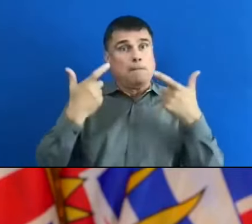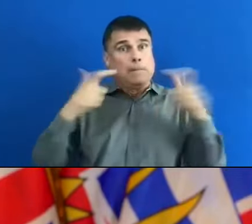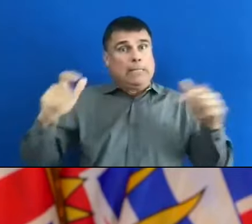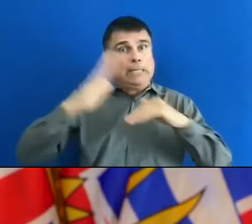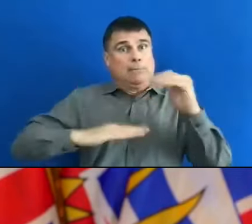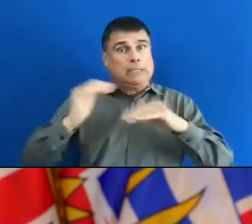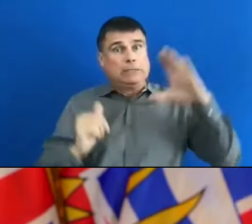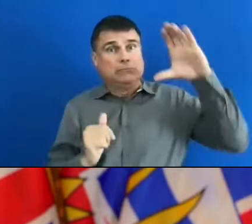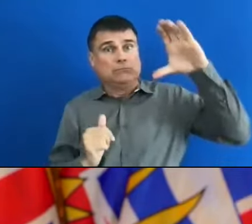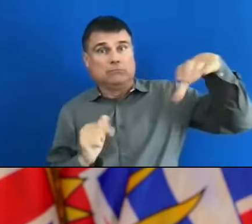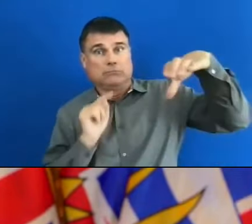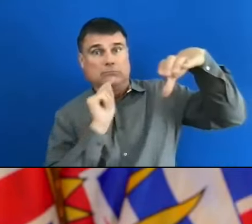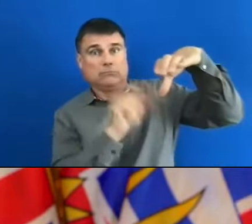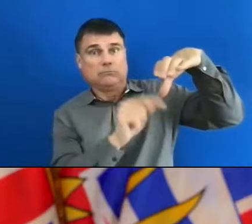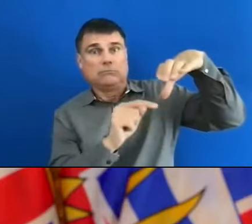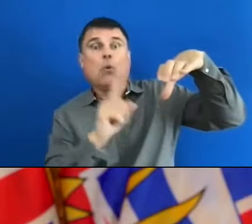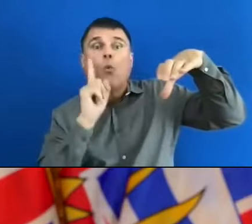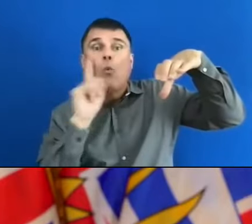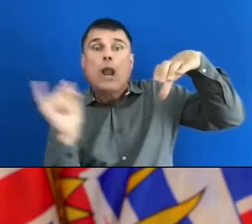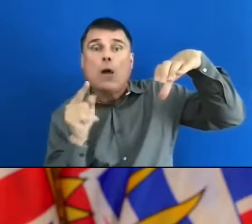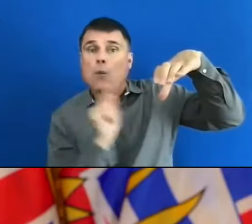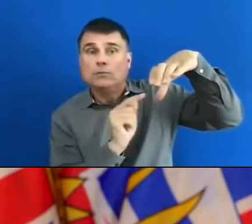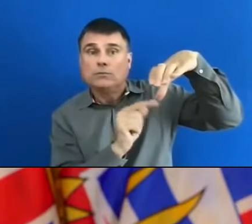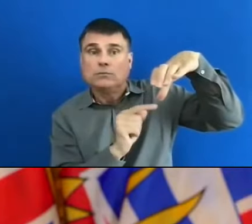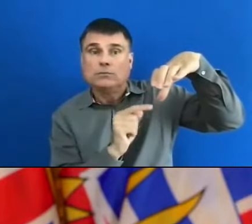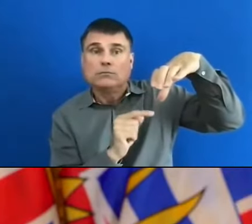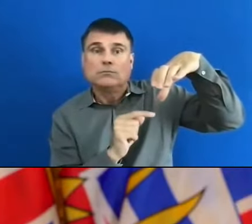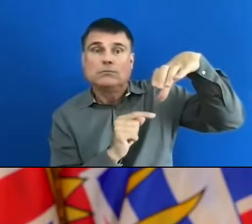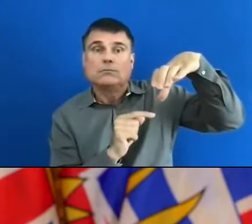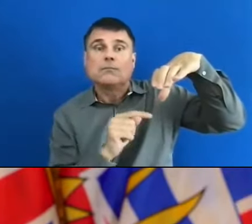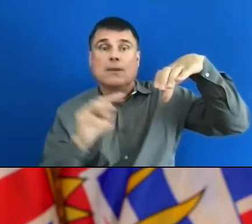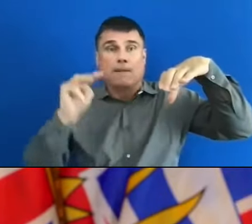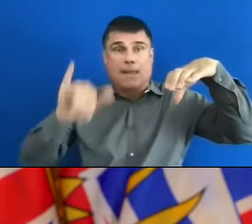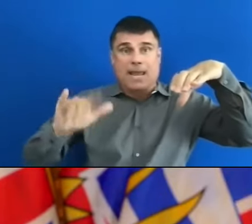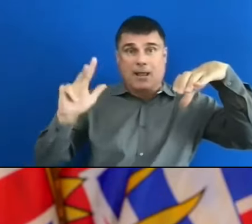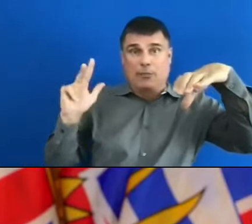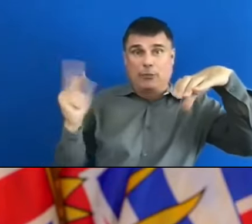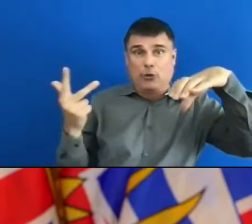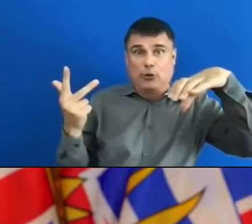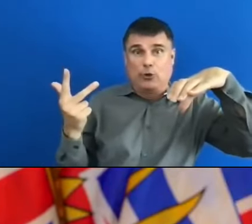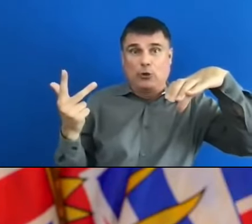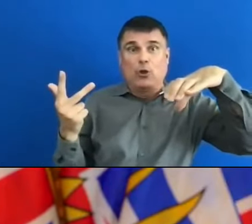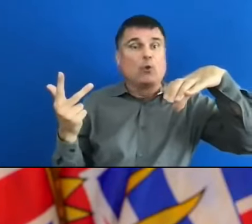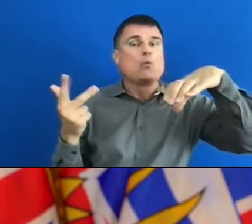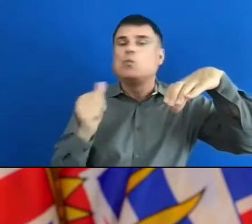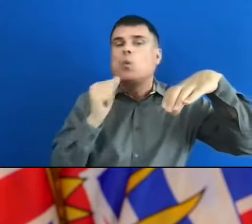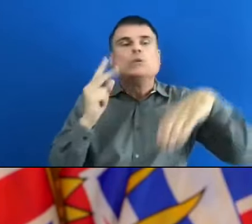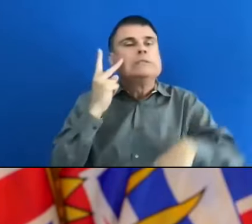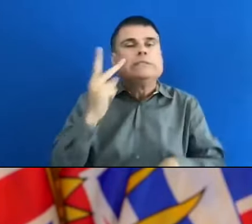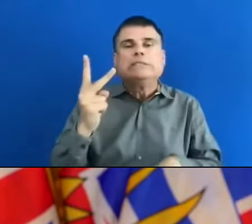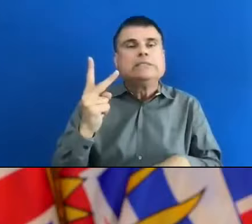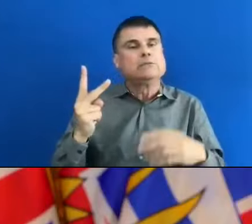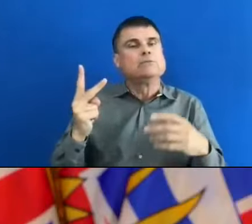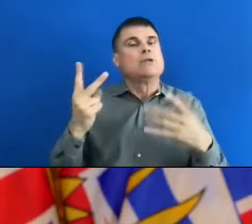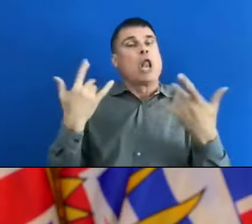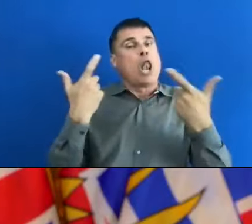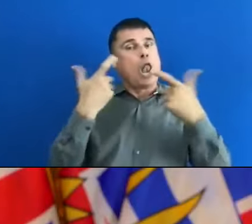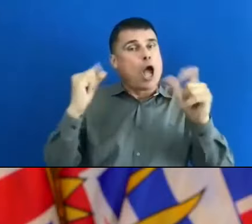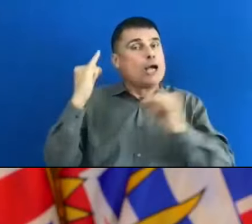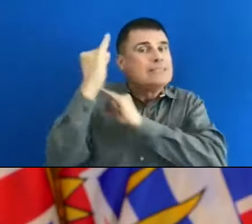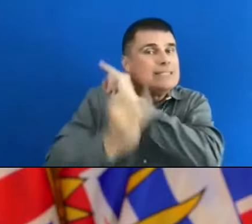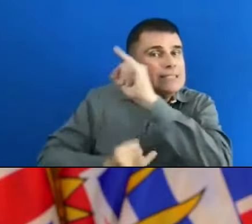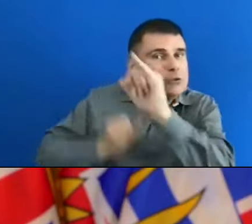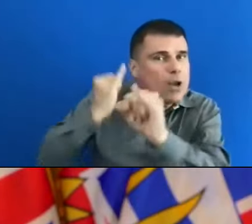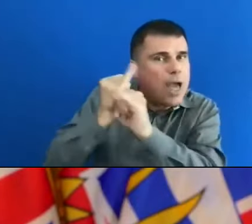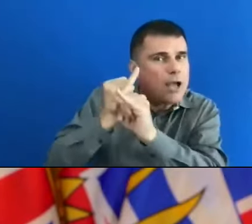not to see large international gatherings this summer, but that we would have the opportunities to have festivals. And I do